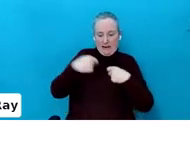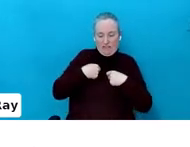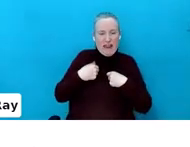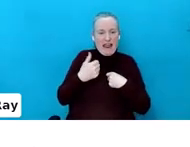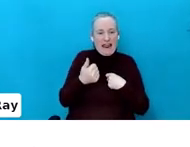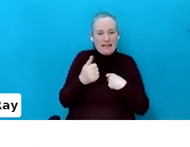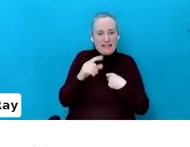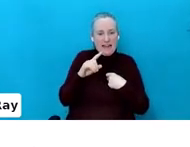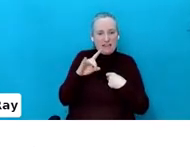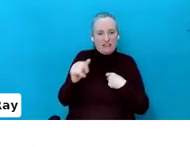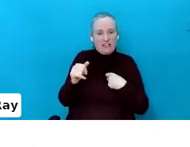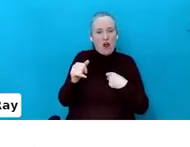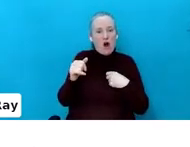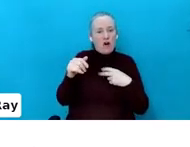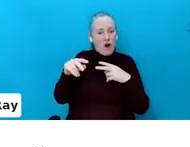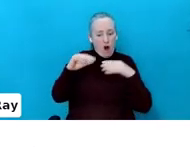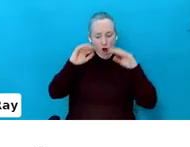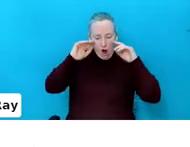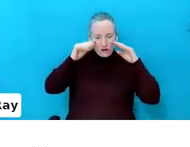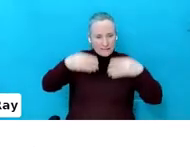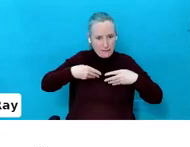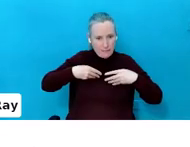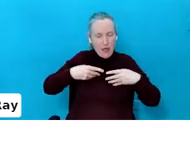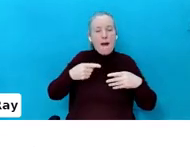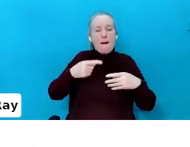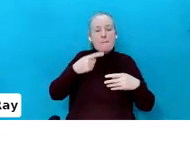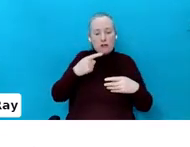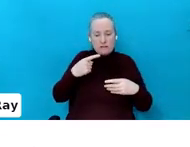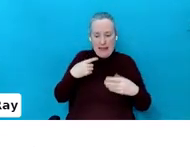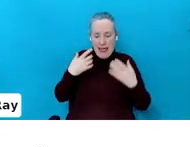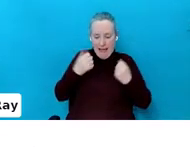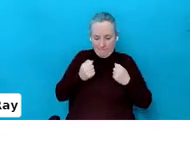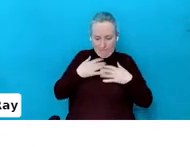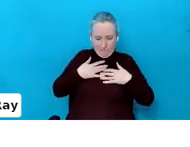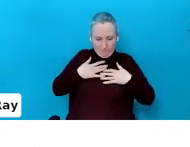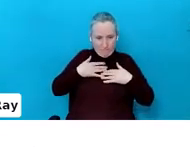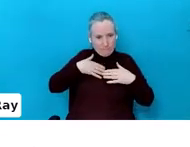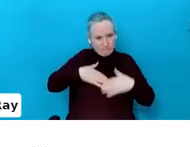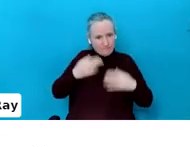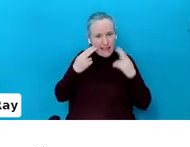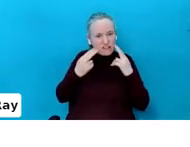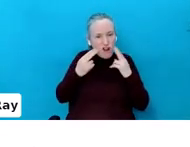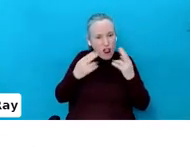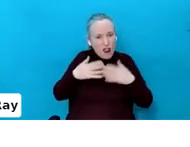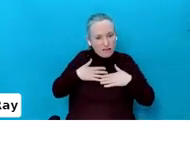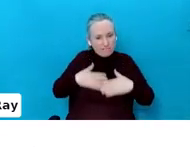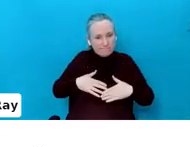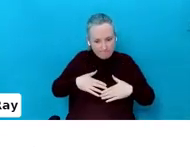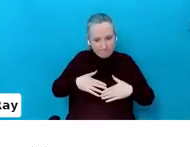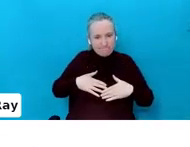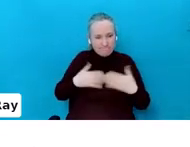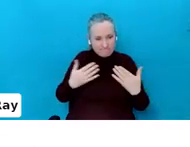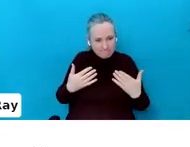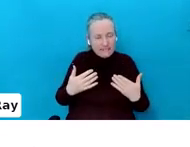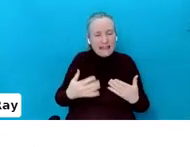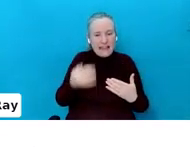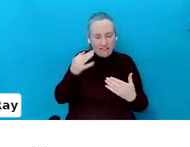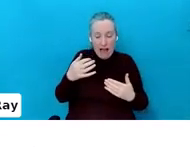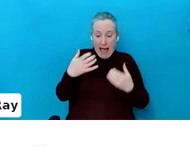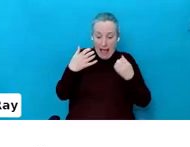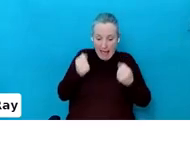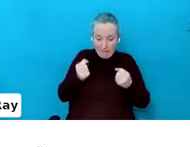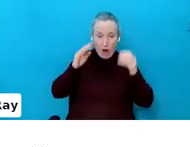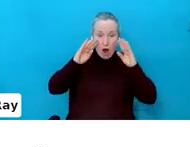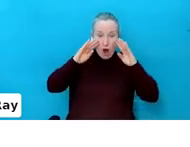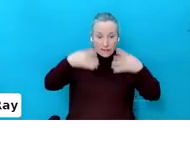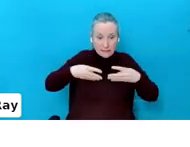it's genetically predispositioned, I can't say that word. Genetically, if you have ASD or